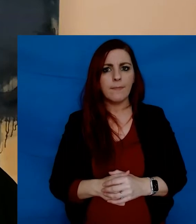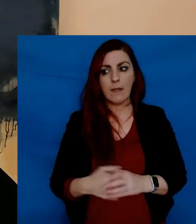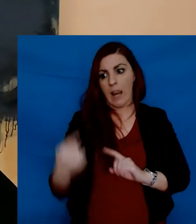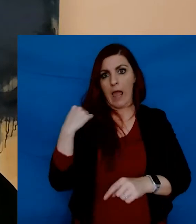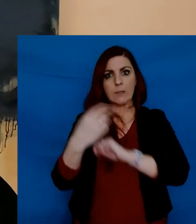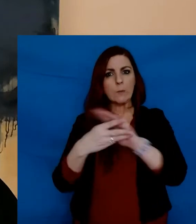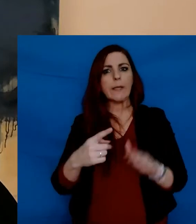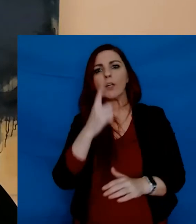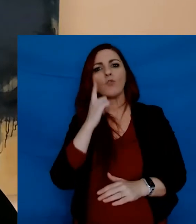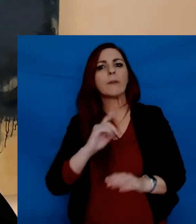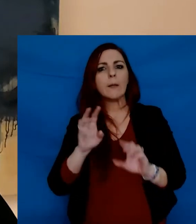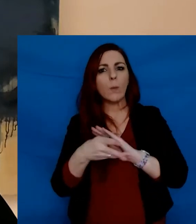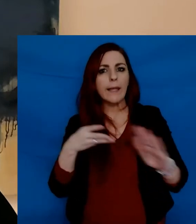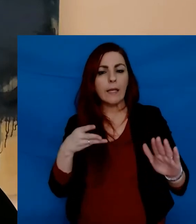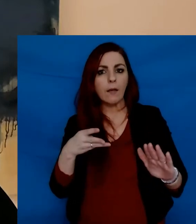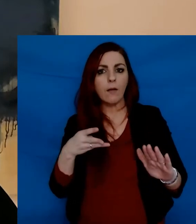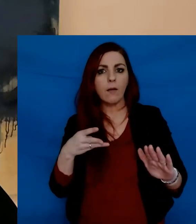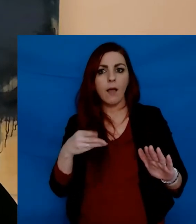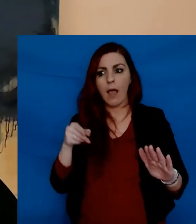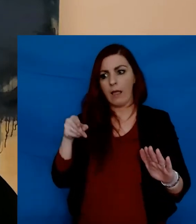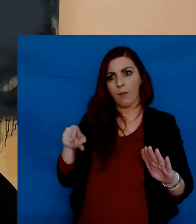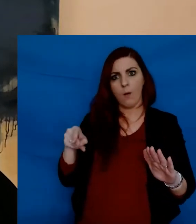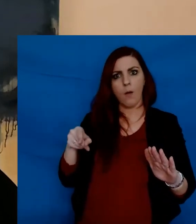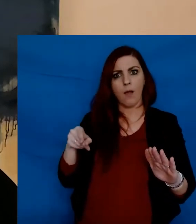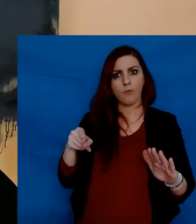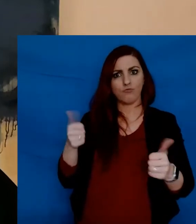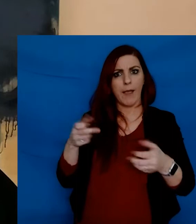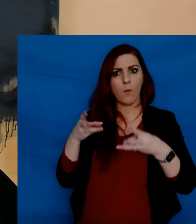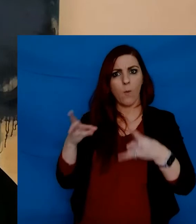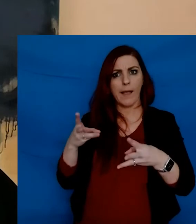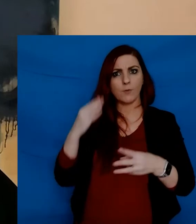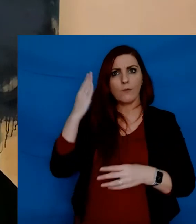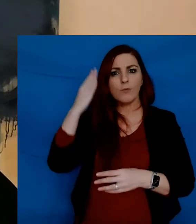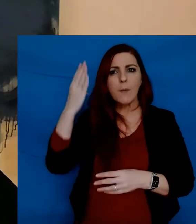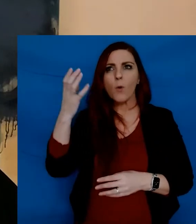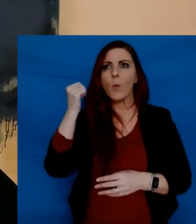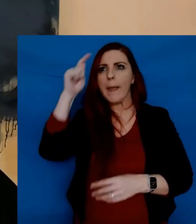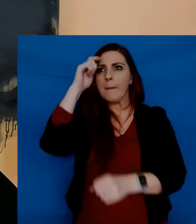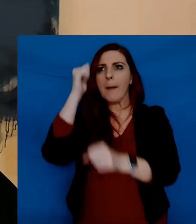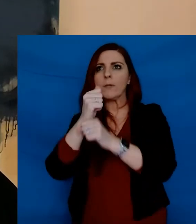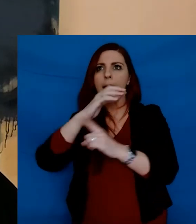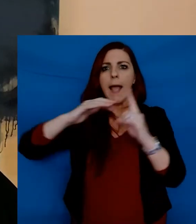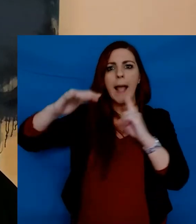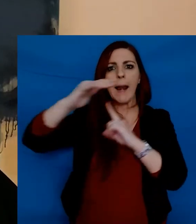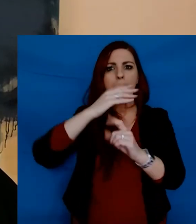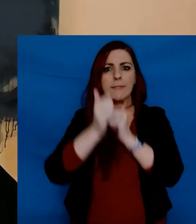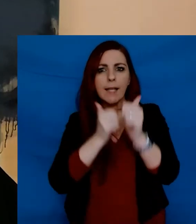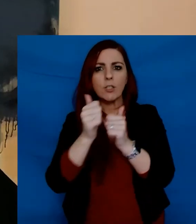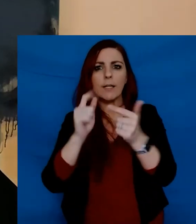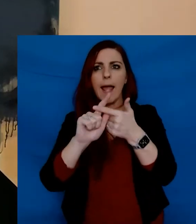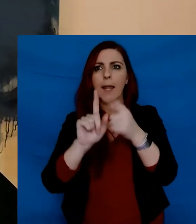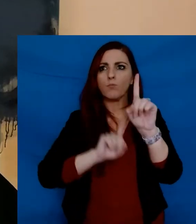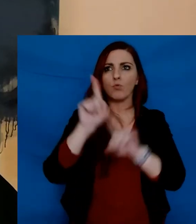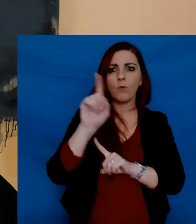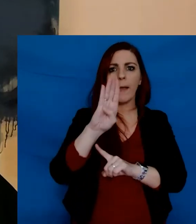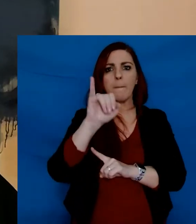It was Green Week here last week. And what better way to be ambitious than ambitious about climate action and increasing